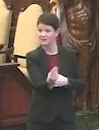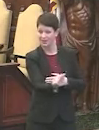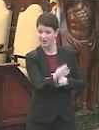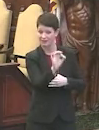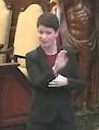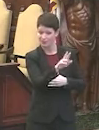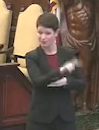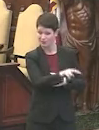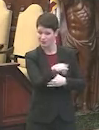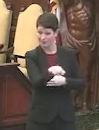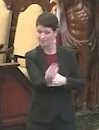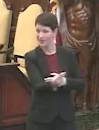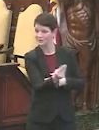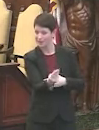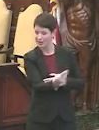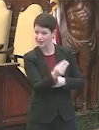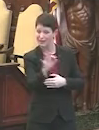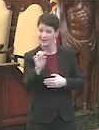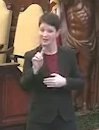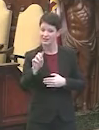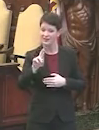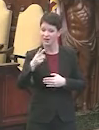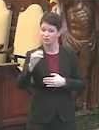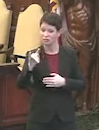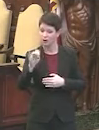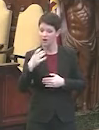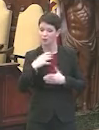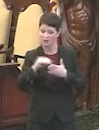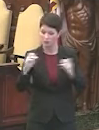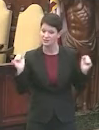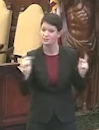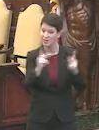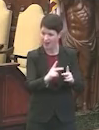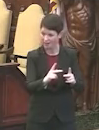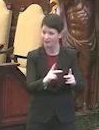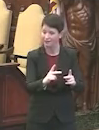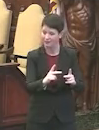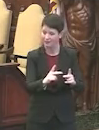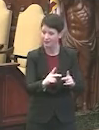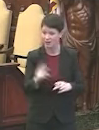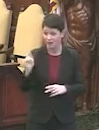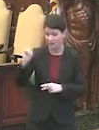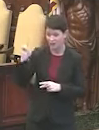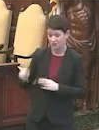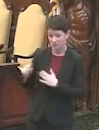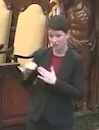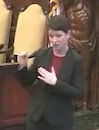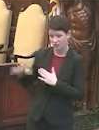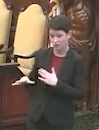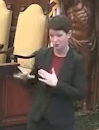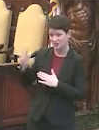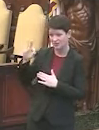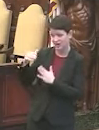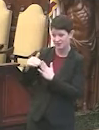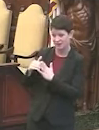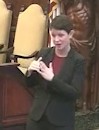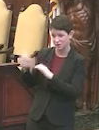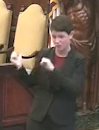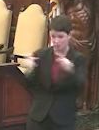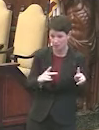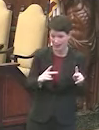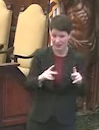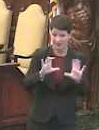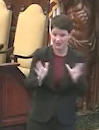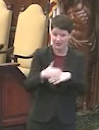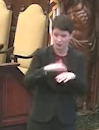Dr. Height wants students back into the classroom. Our Philadelphia students, 9,000 of them, are going to go